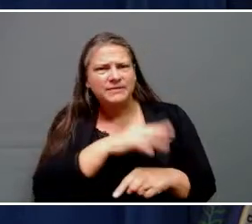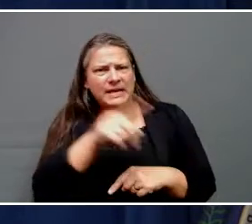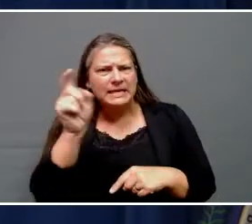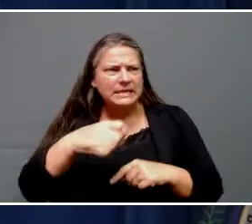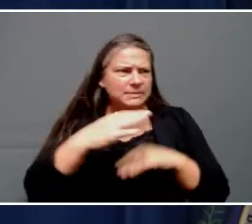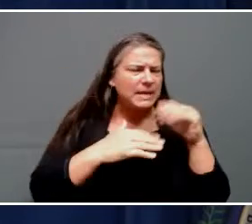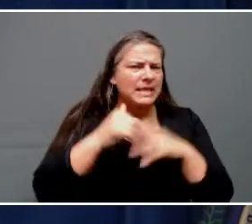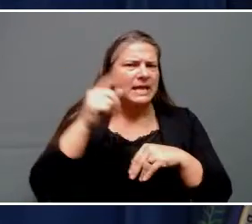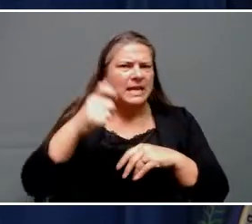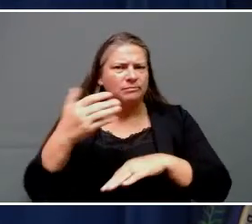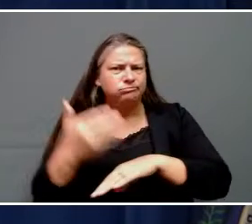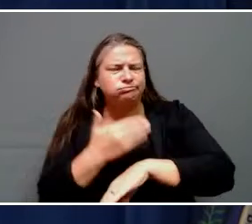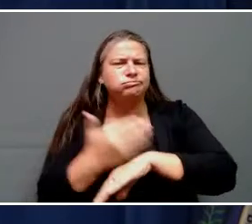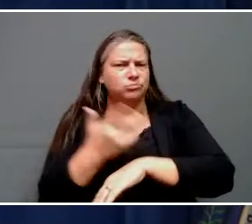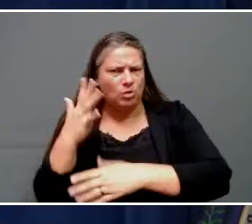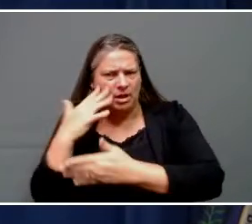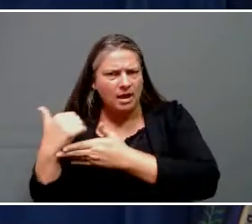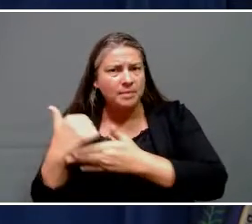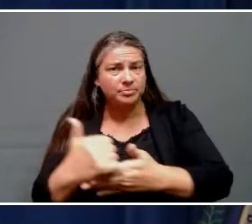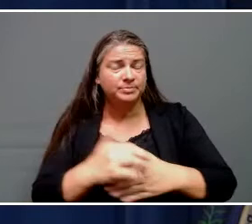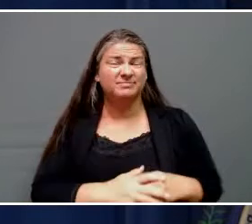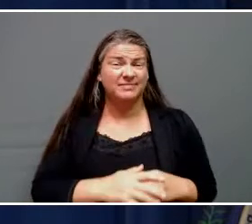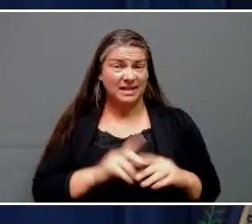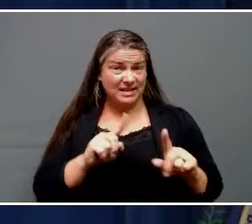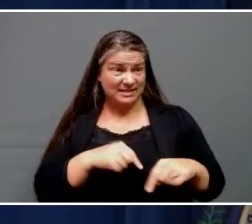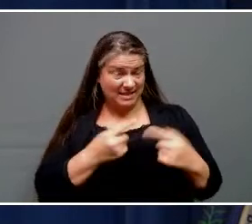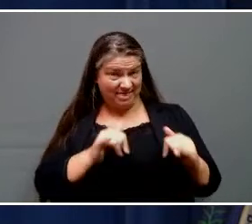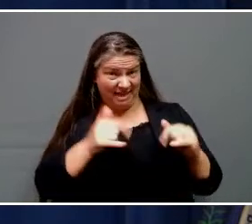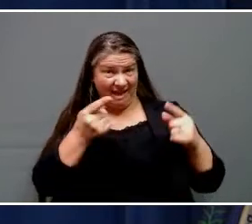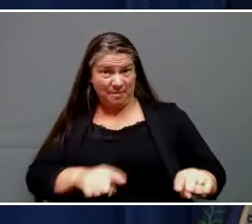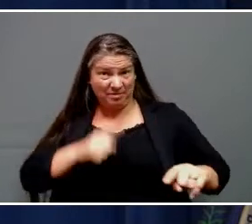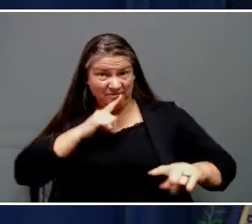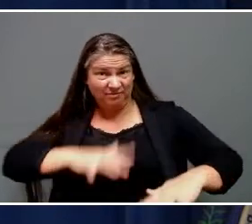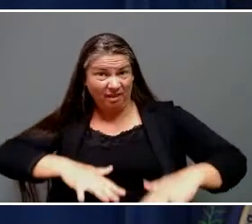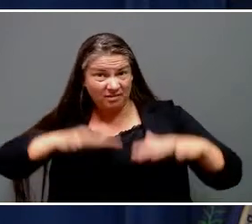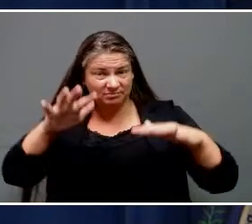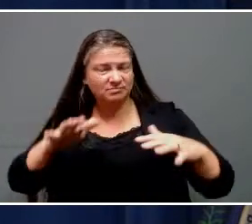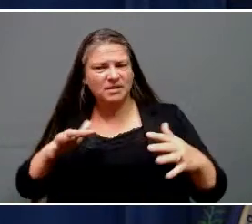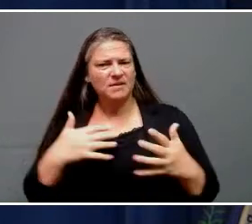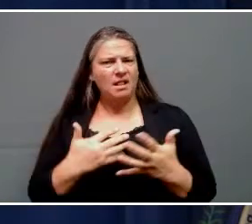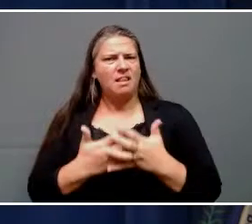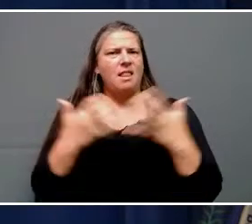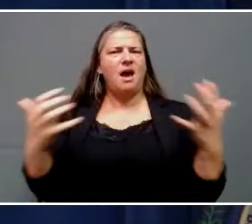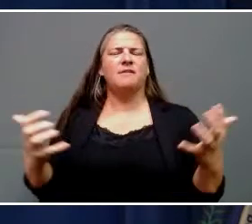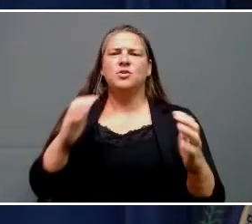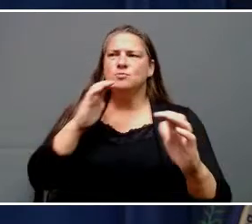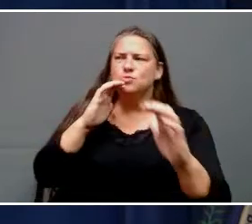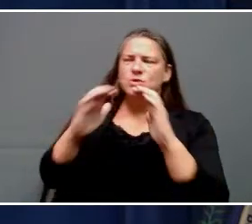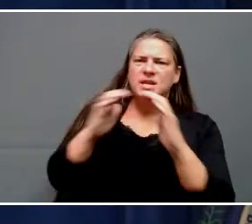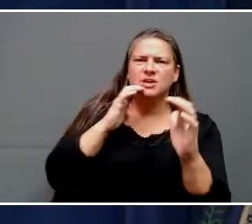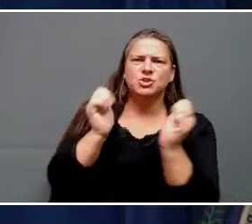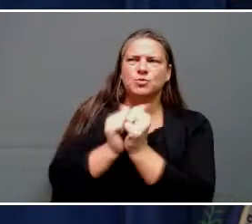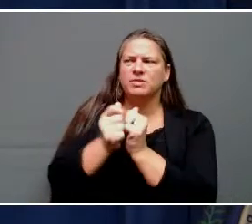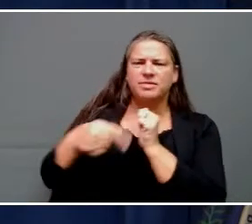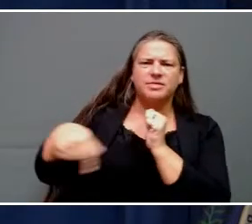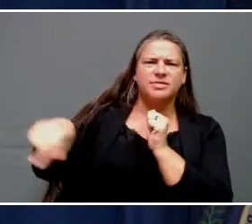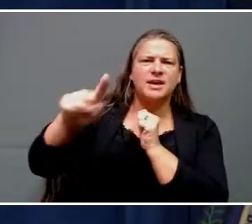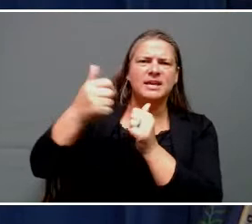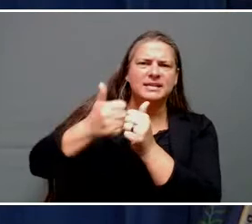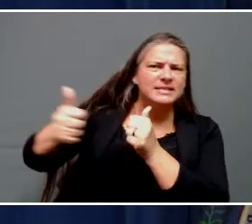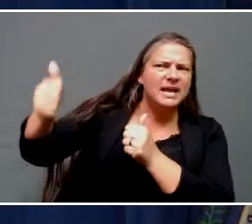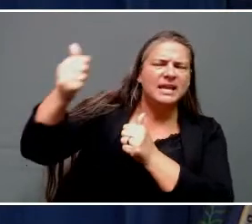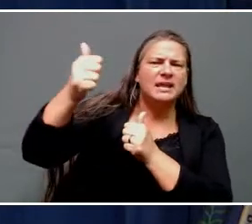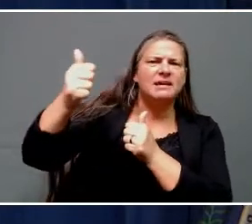Since the beginning of this natural disaster, there has been positive, productive communication between the executive and the legislative